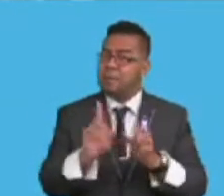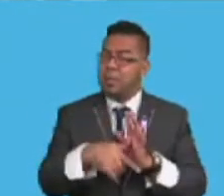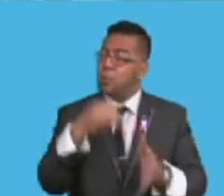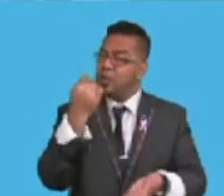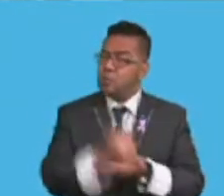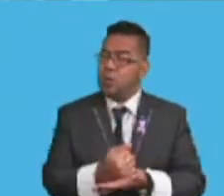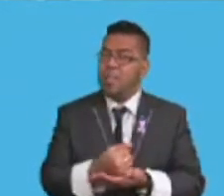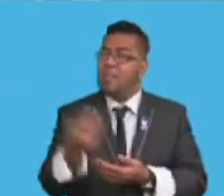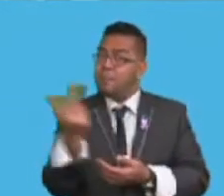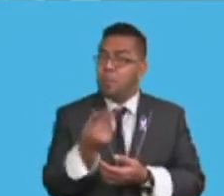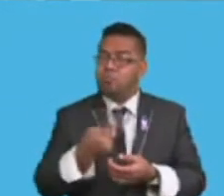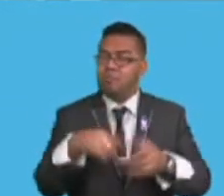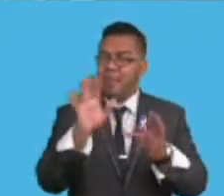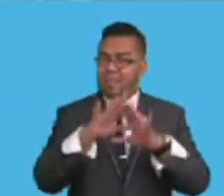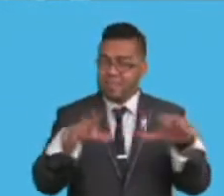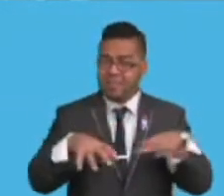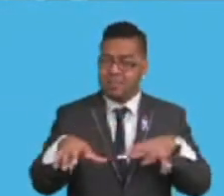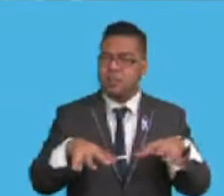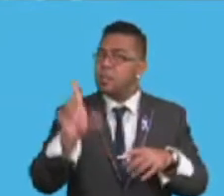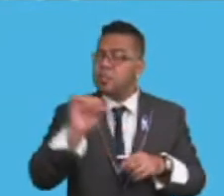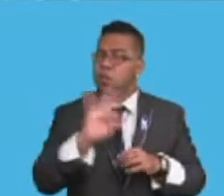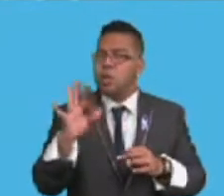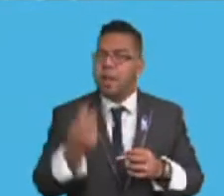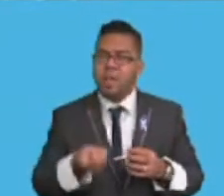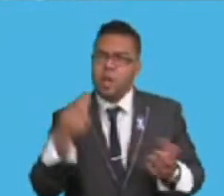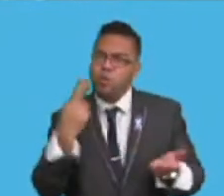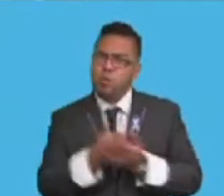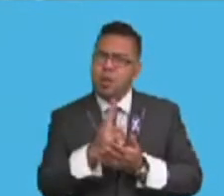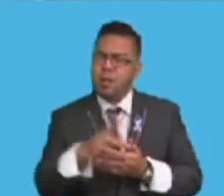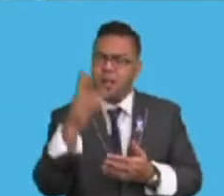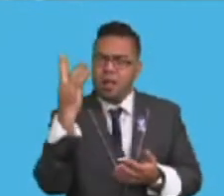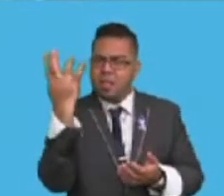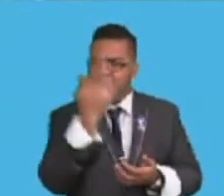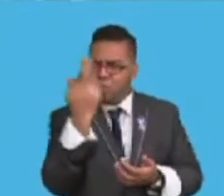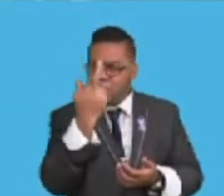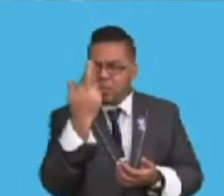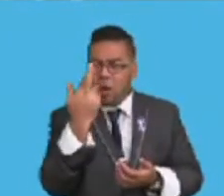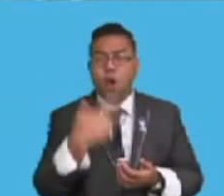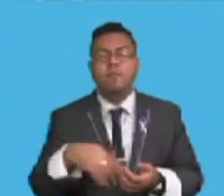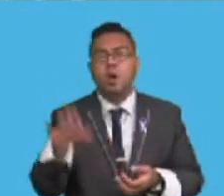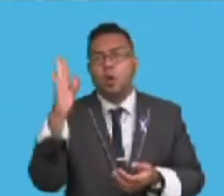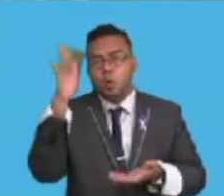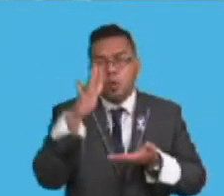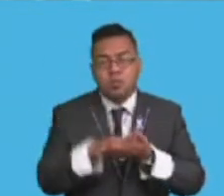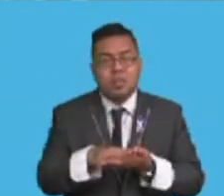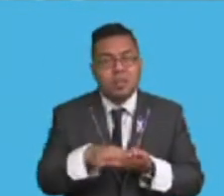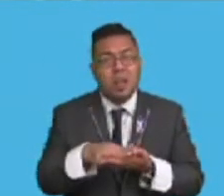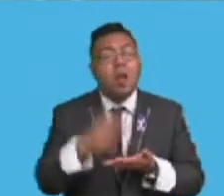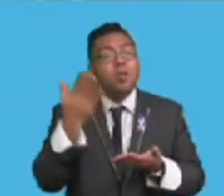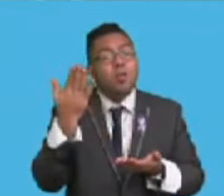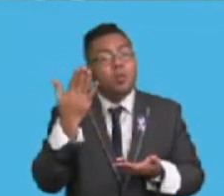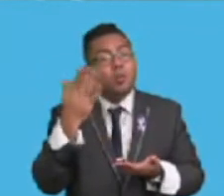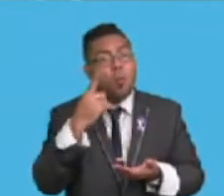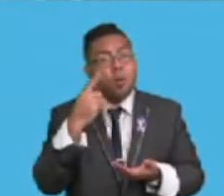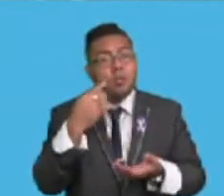these two activities does not pose a real threat of reducing the volume of water in our waterways,